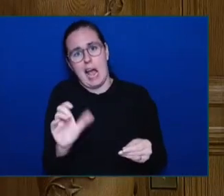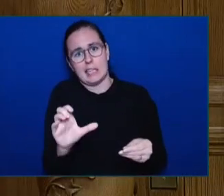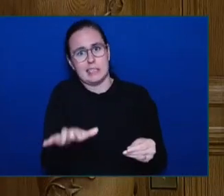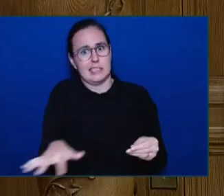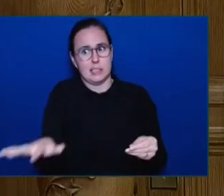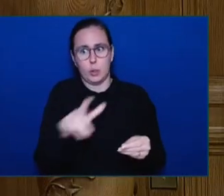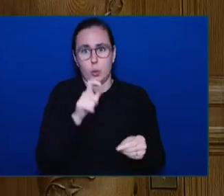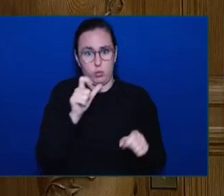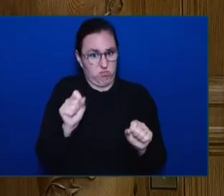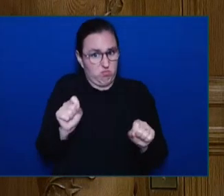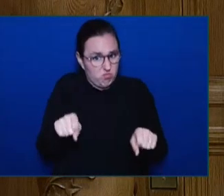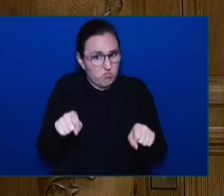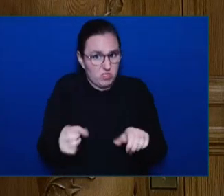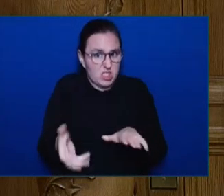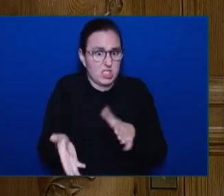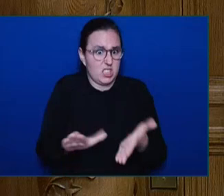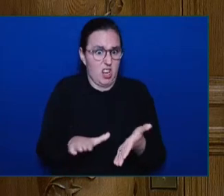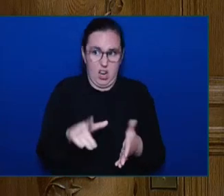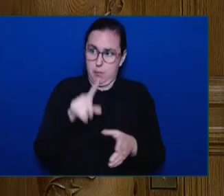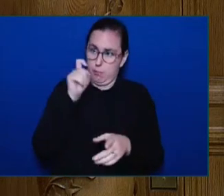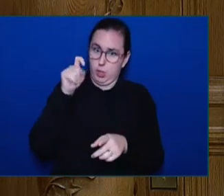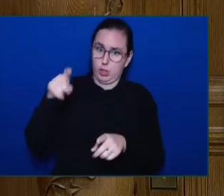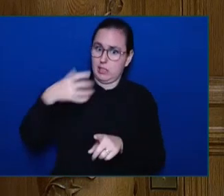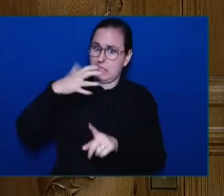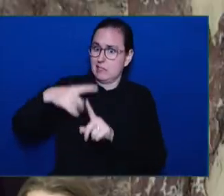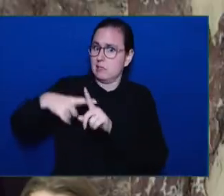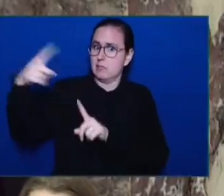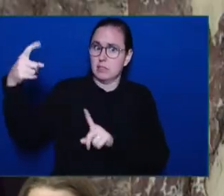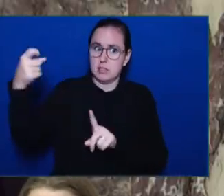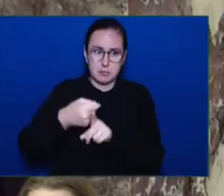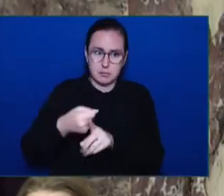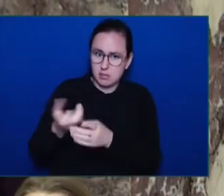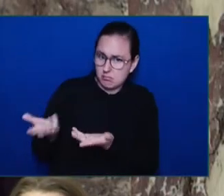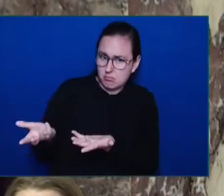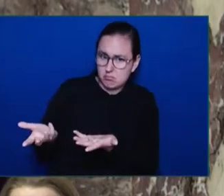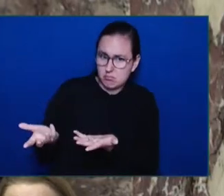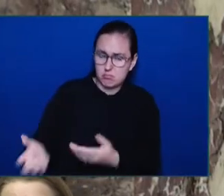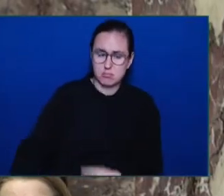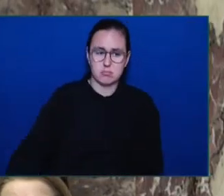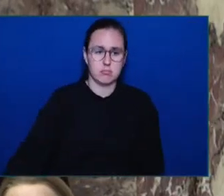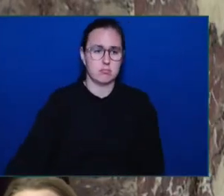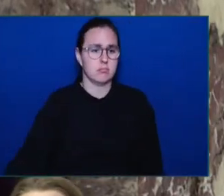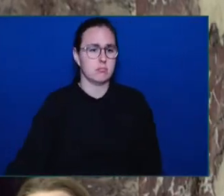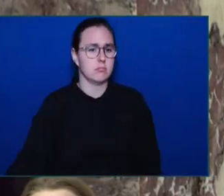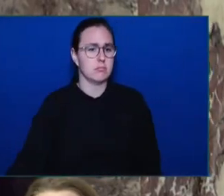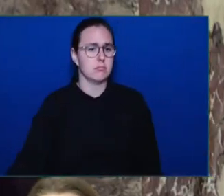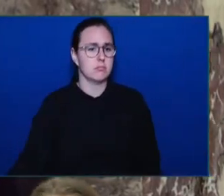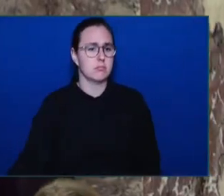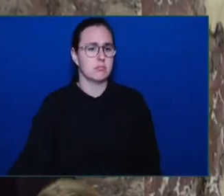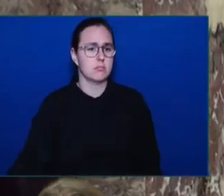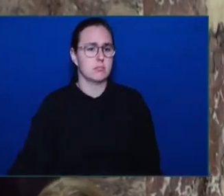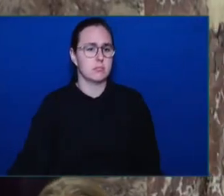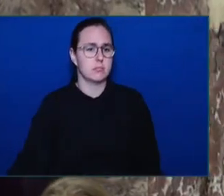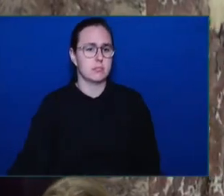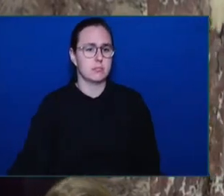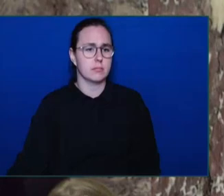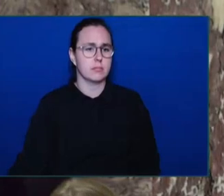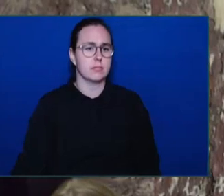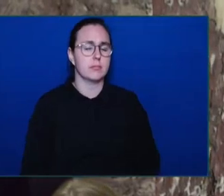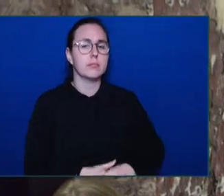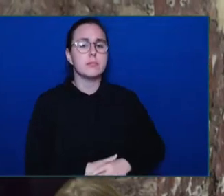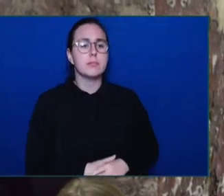Minister of Health. Minister Thank you very much, Honourable Speaker. In fact, as members of the House will know, substantial